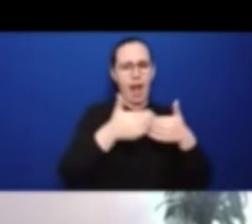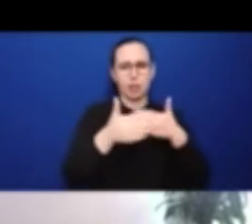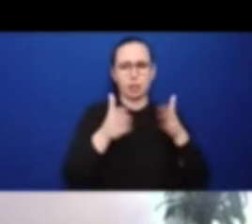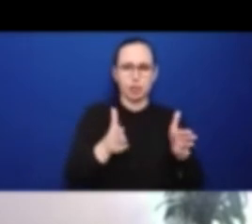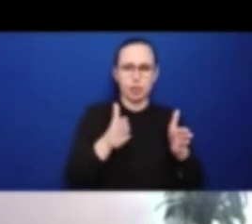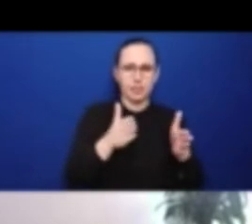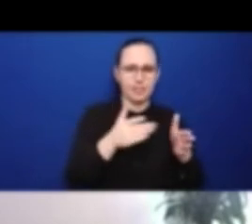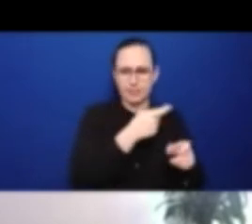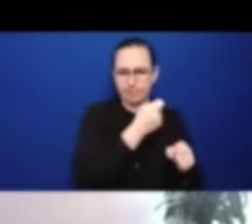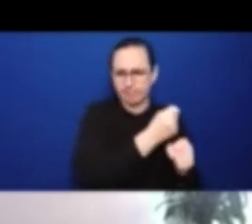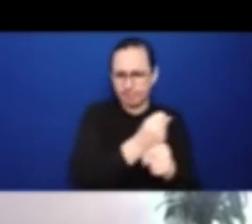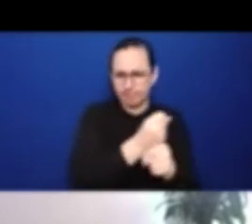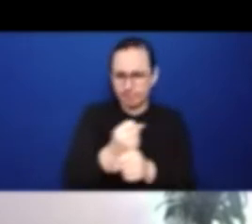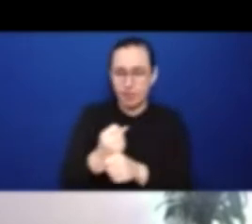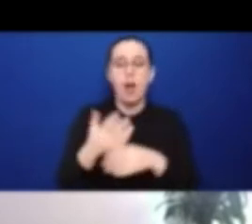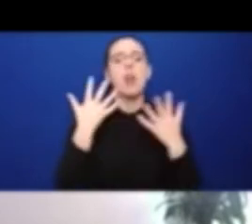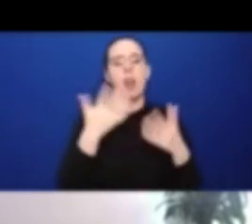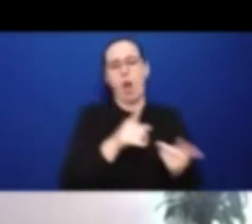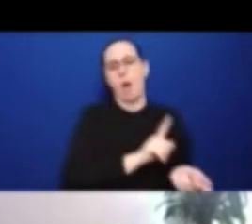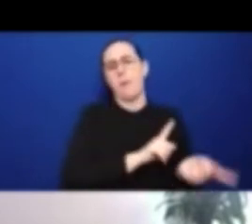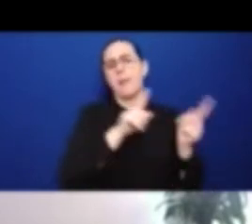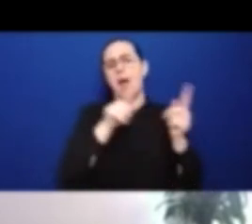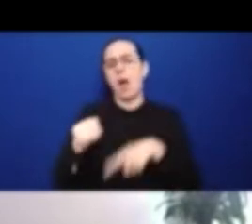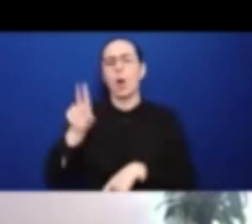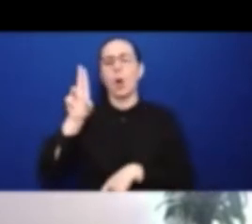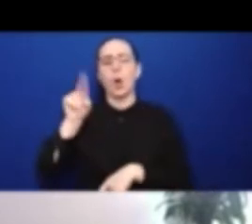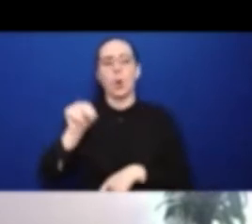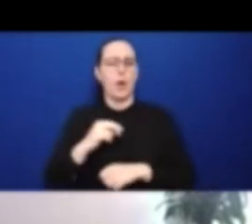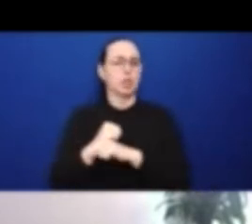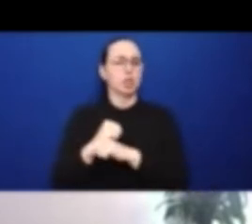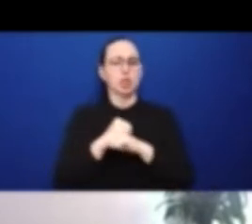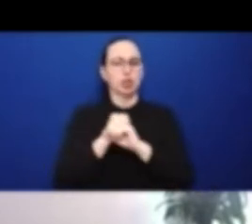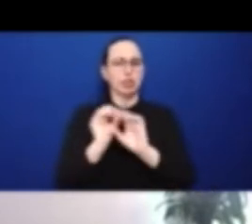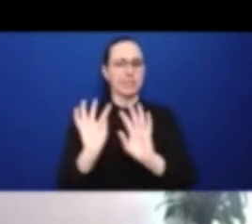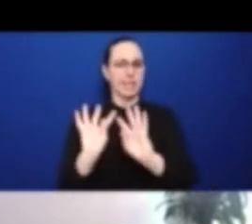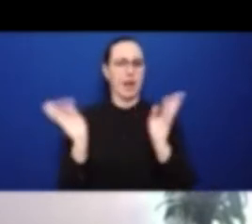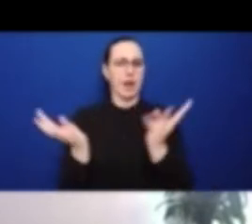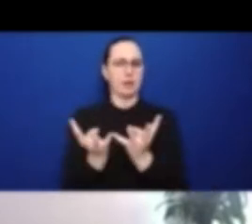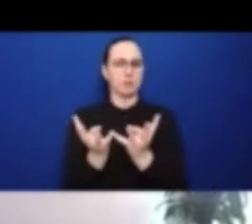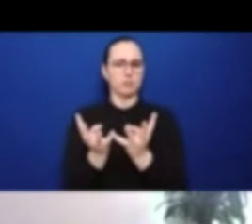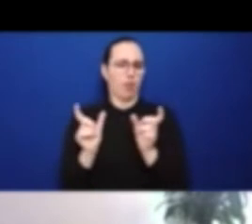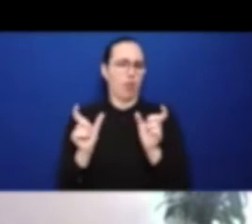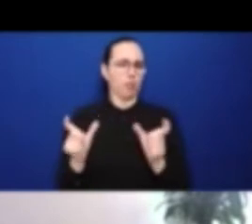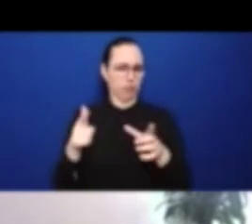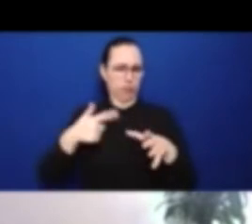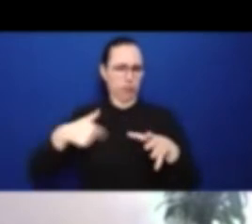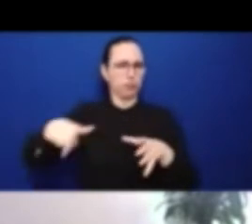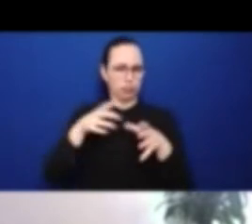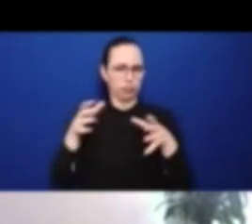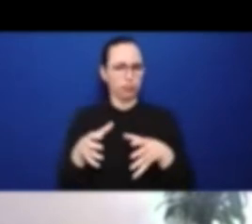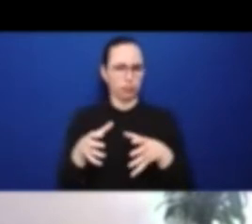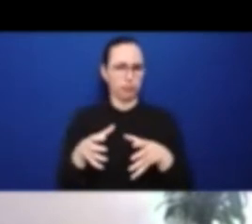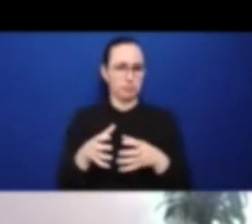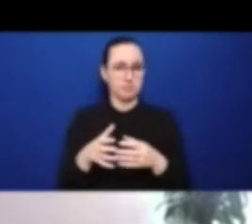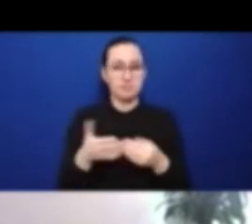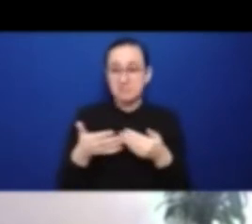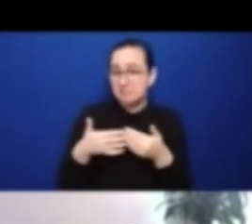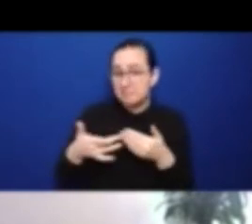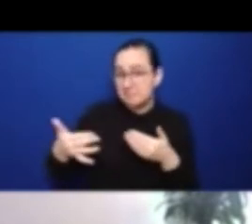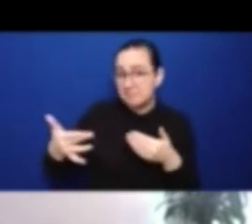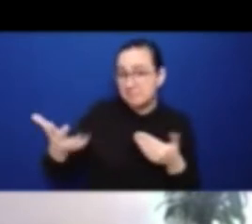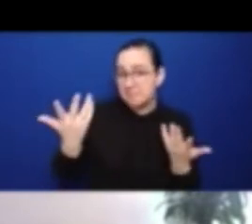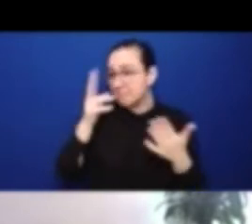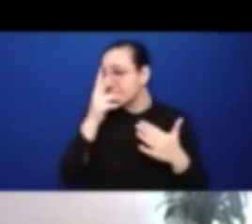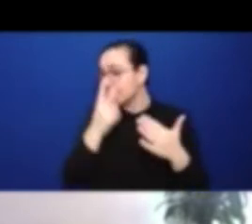UN. So Andrew, I don't know what March will bring in terms of the pandemic and all the horrors attached to it.